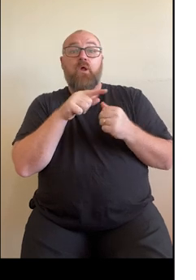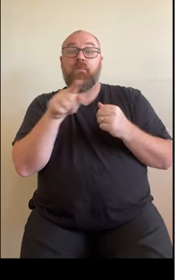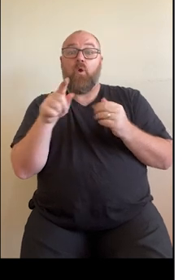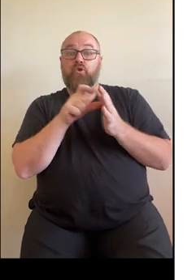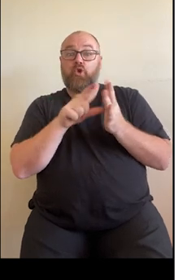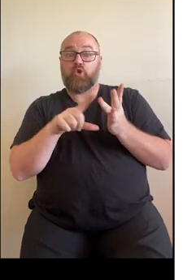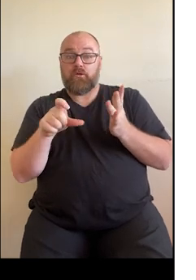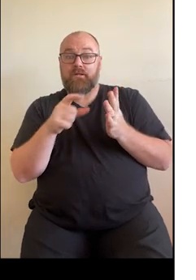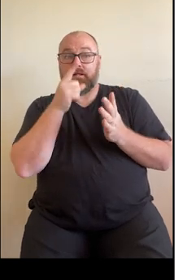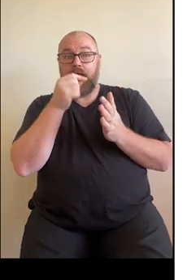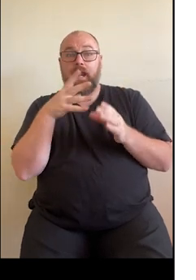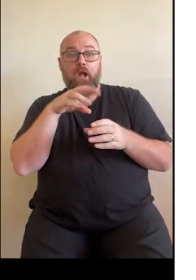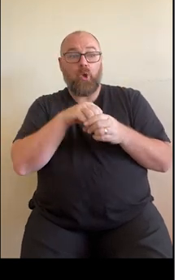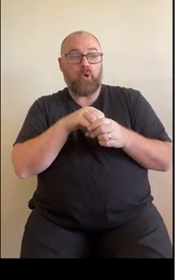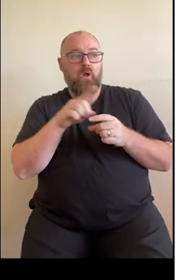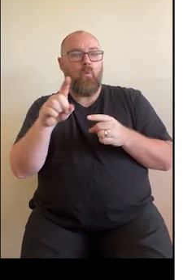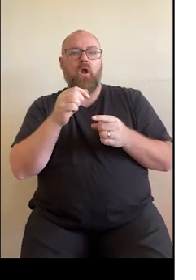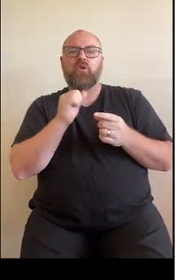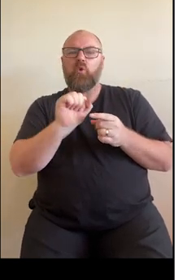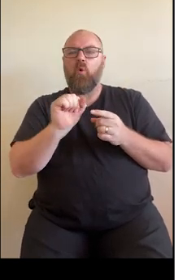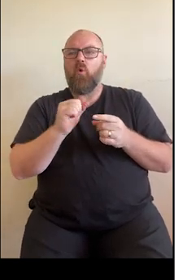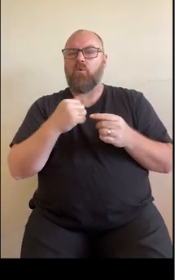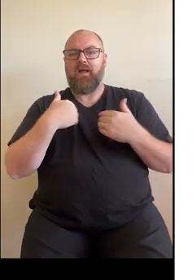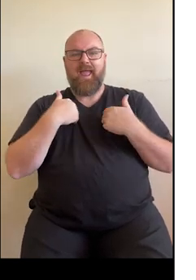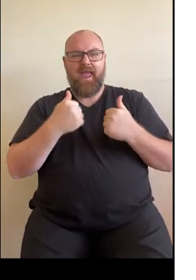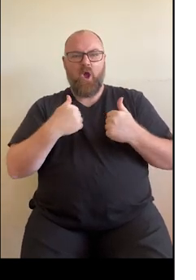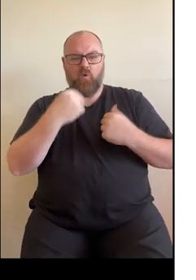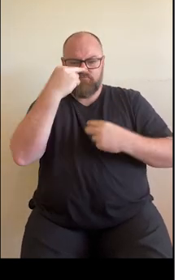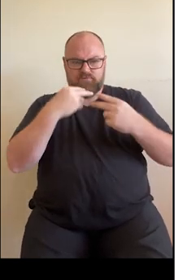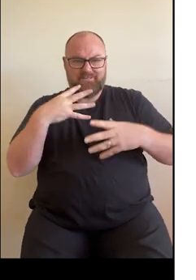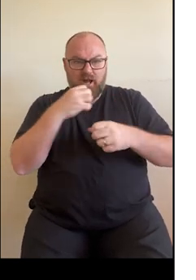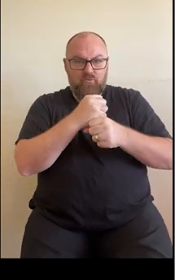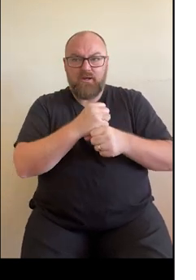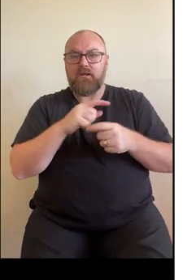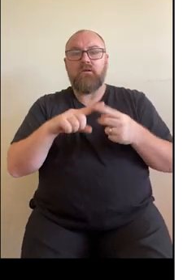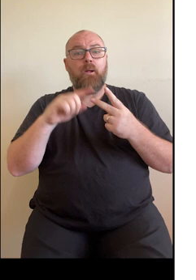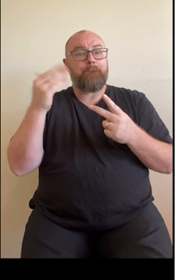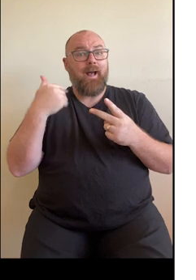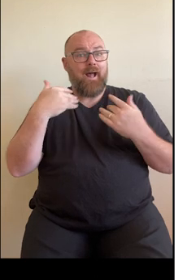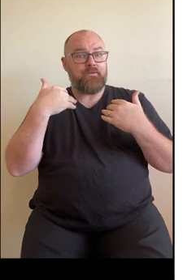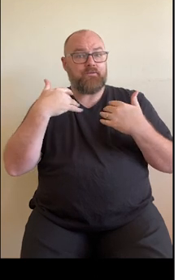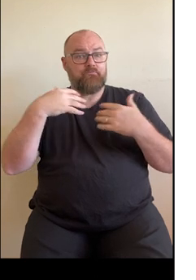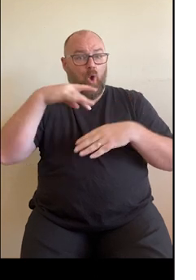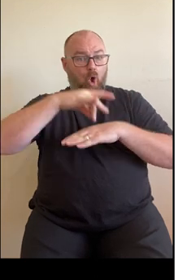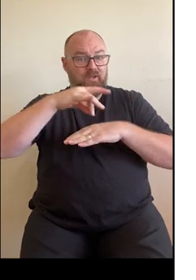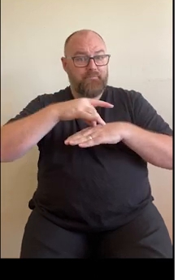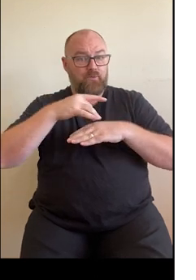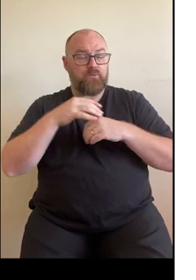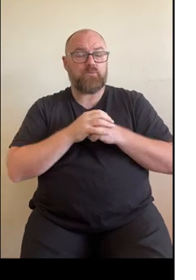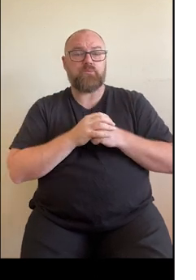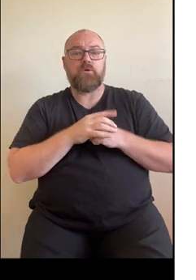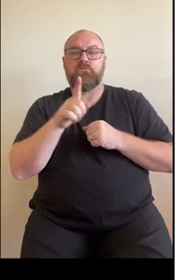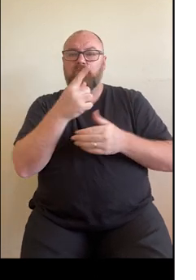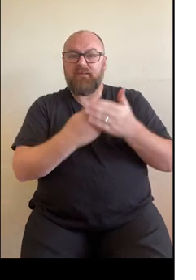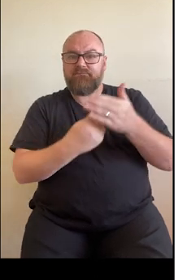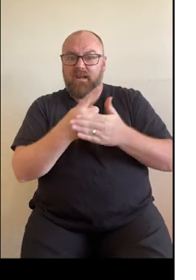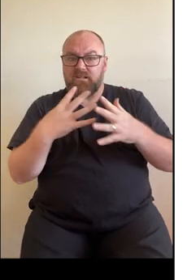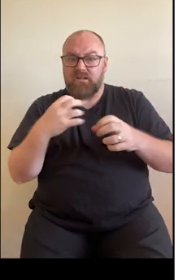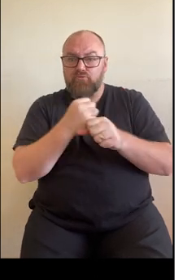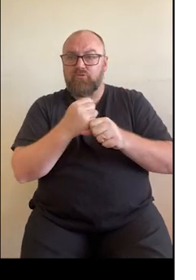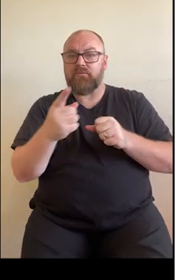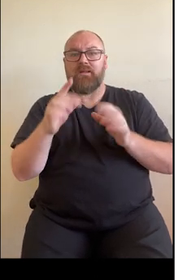can include your shared health summary, your hospital discharge summary, your event summary, a specialist letter,